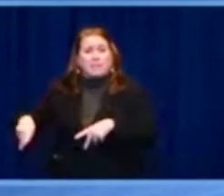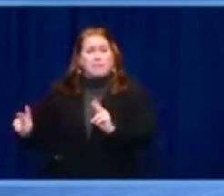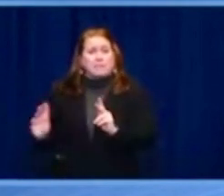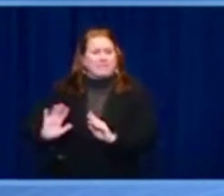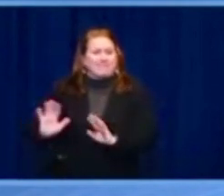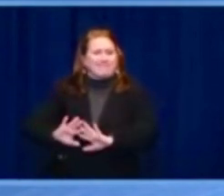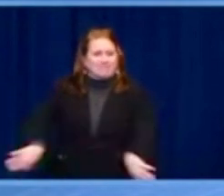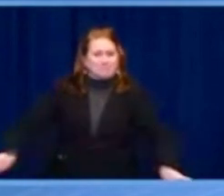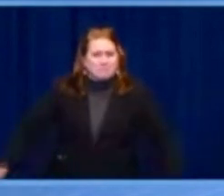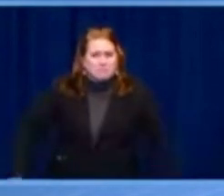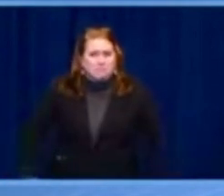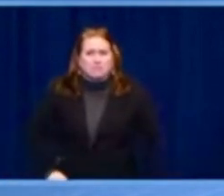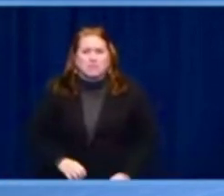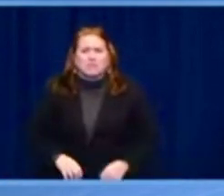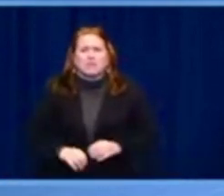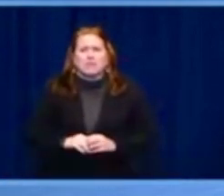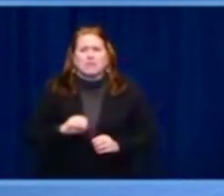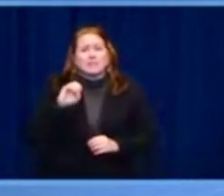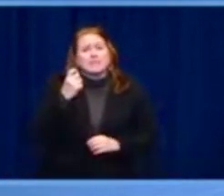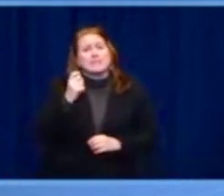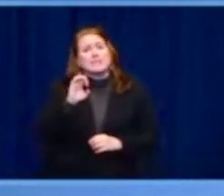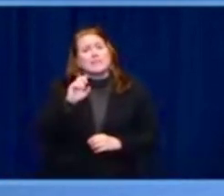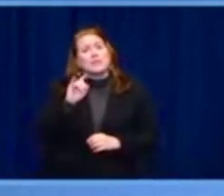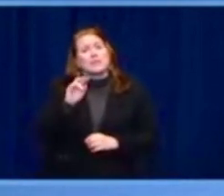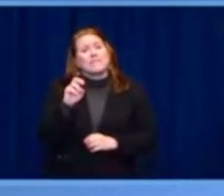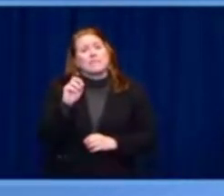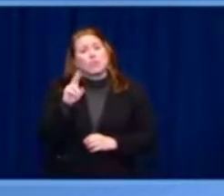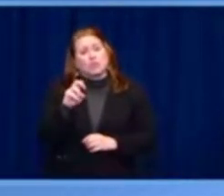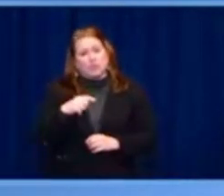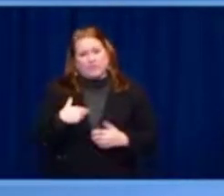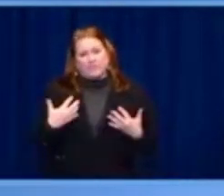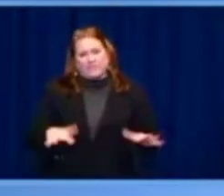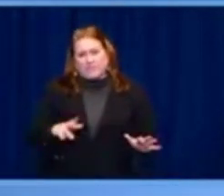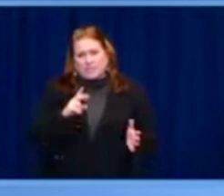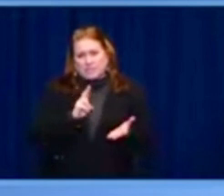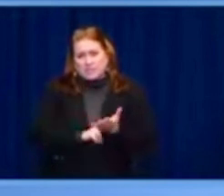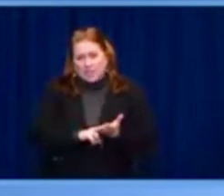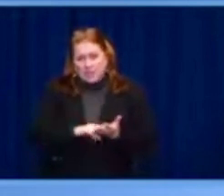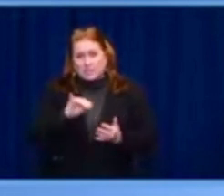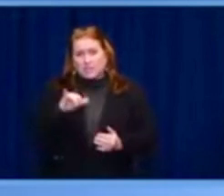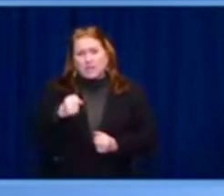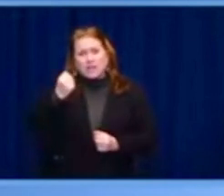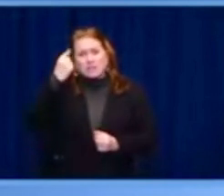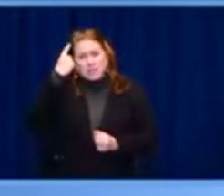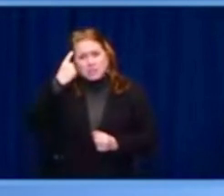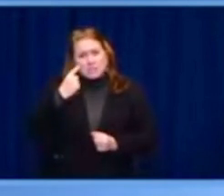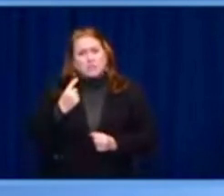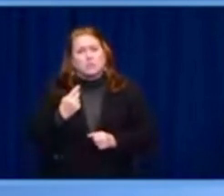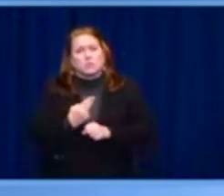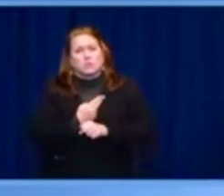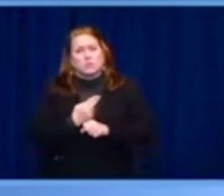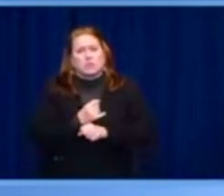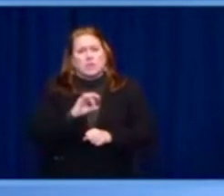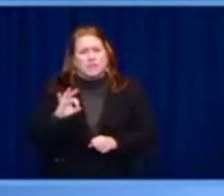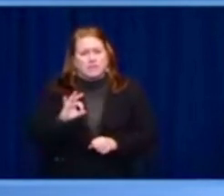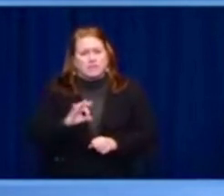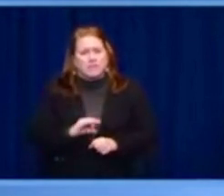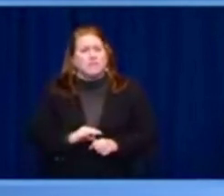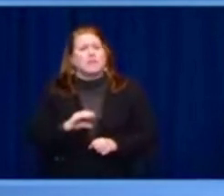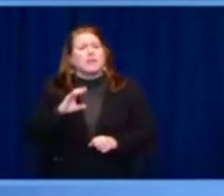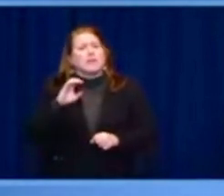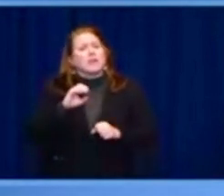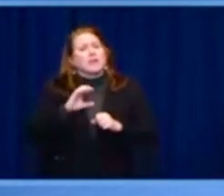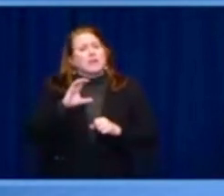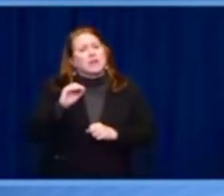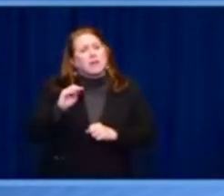effort is one of many, many, many of my administration's leading in the digital space for strengthening tools for